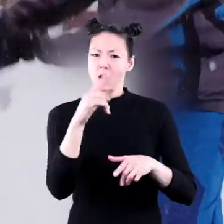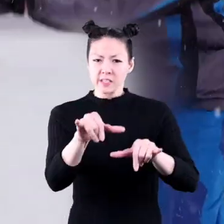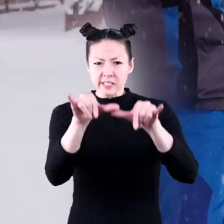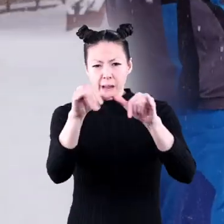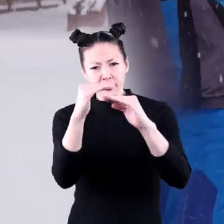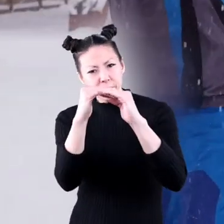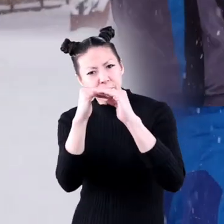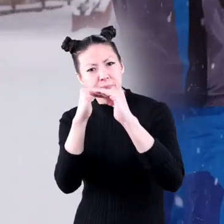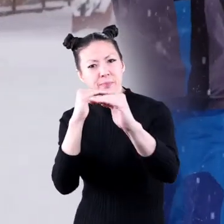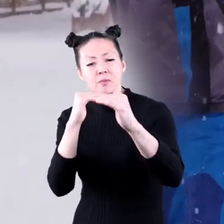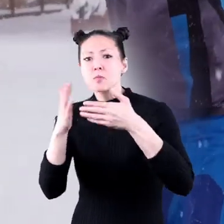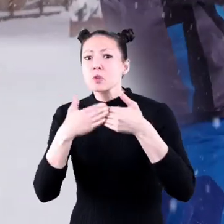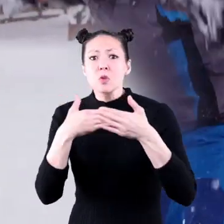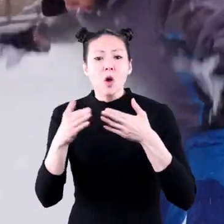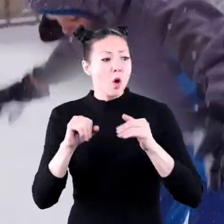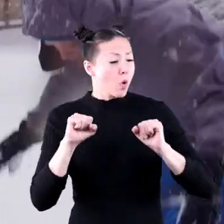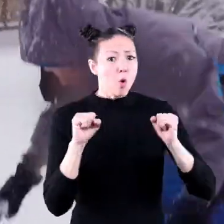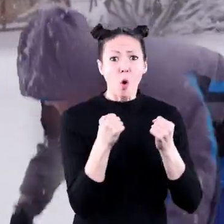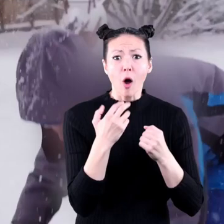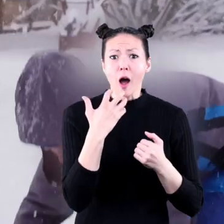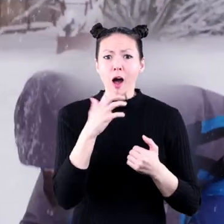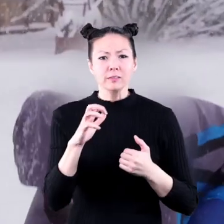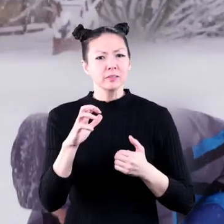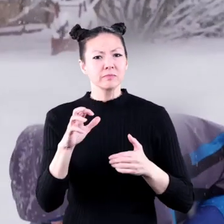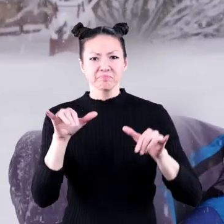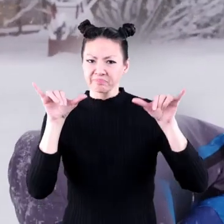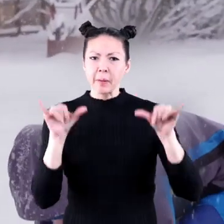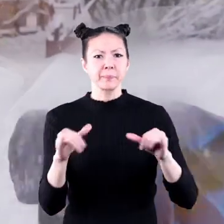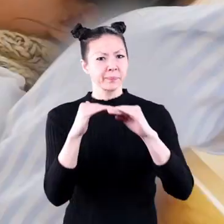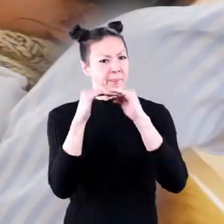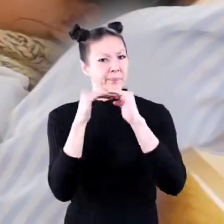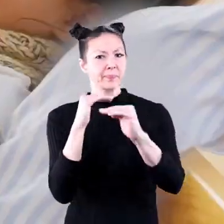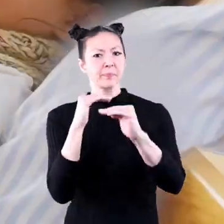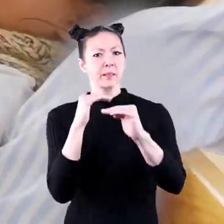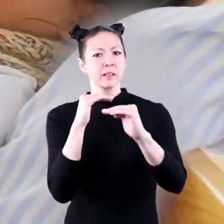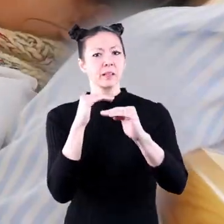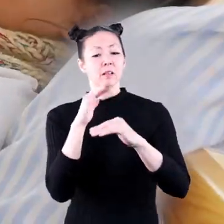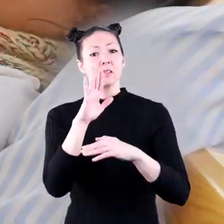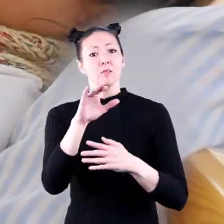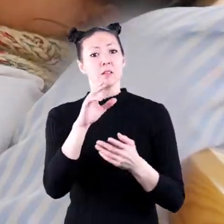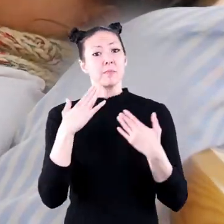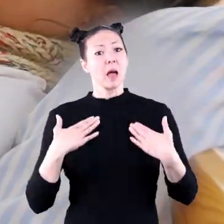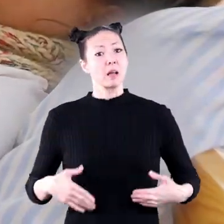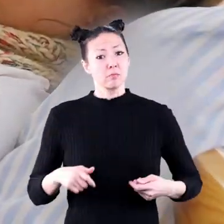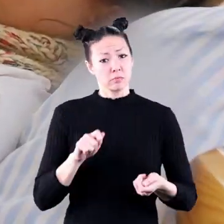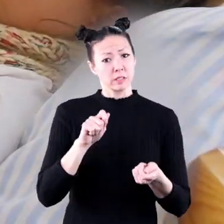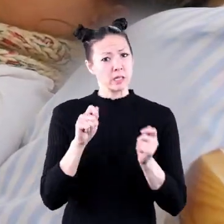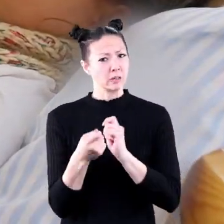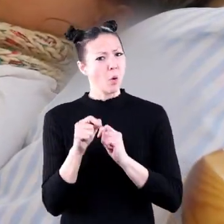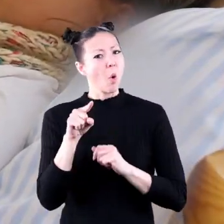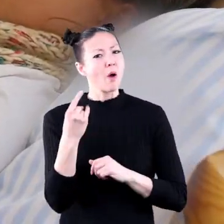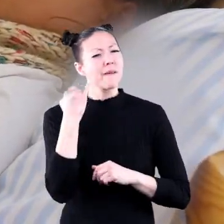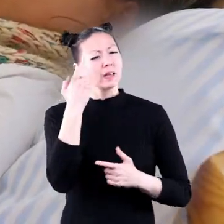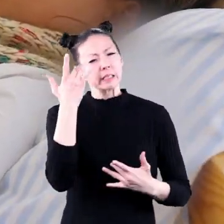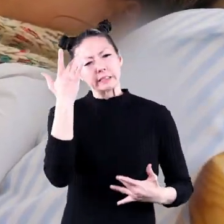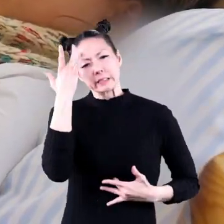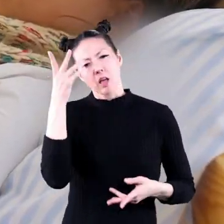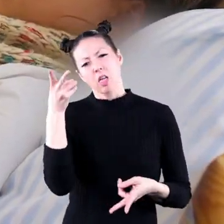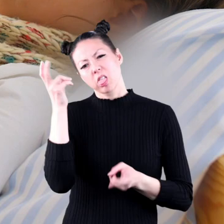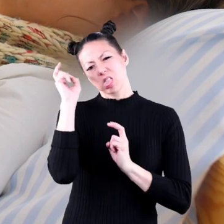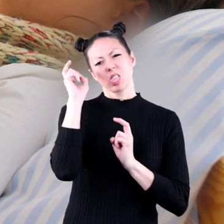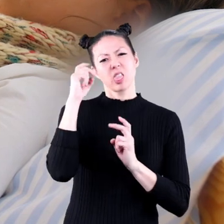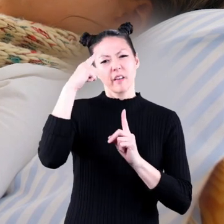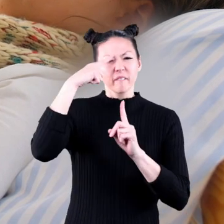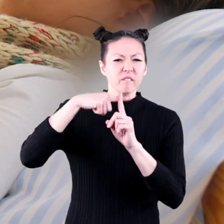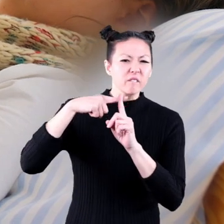same, regardless if it's cold or hot around you. The only time your body temperature changes is if you're sick